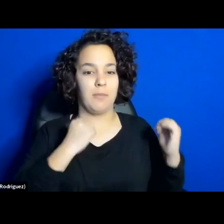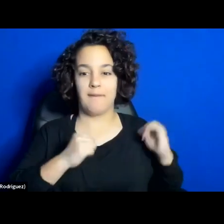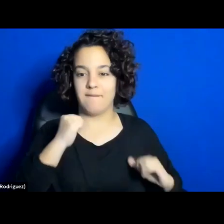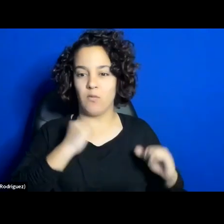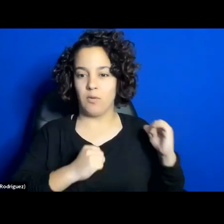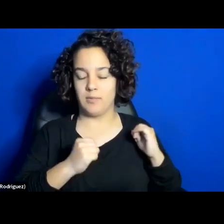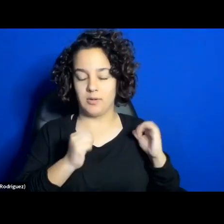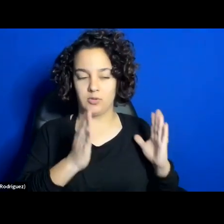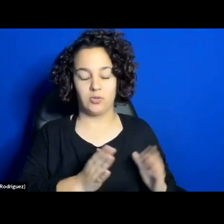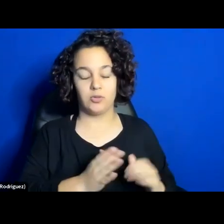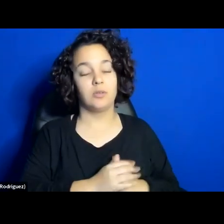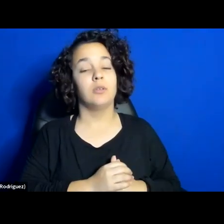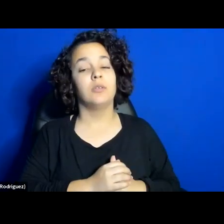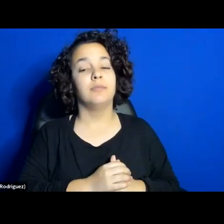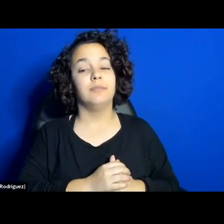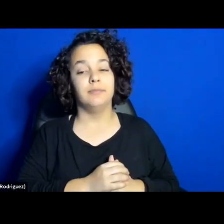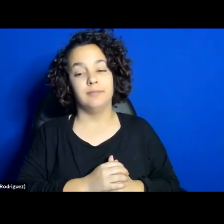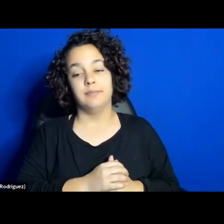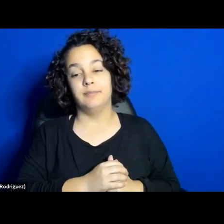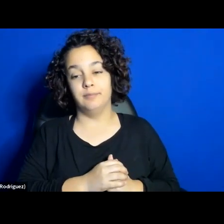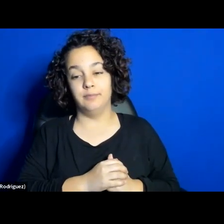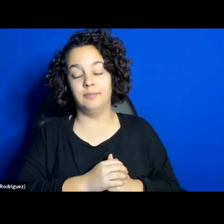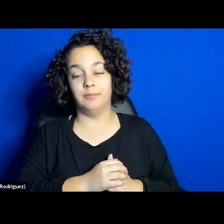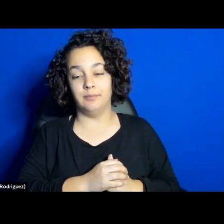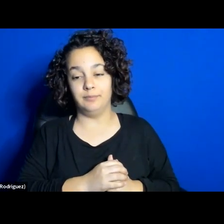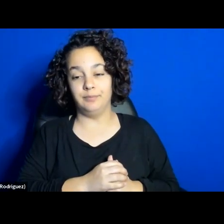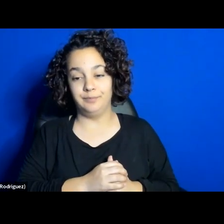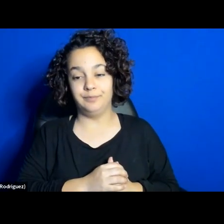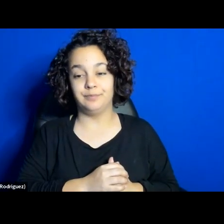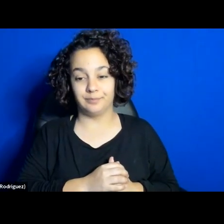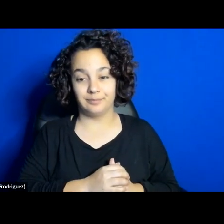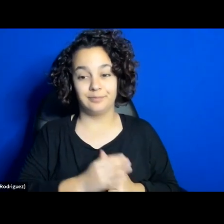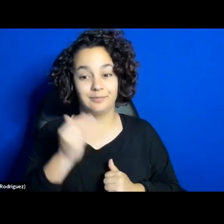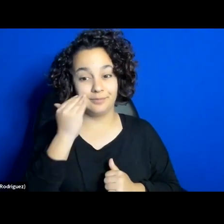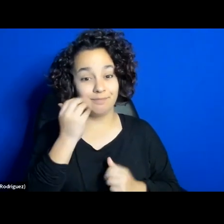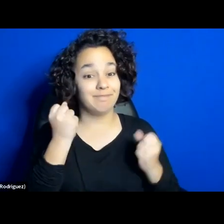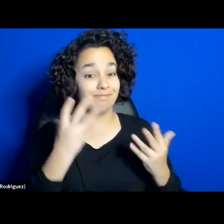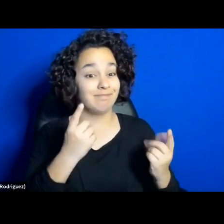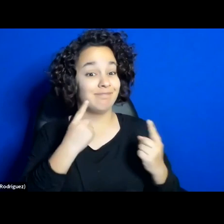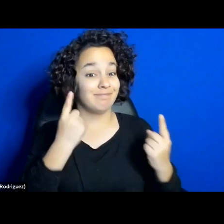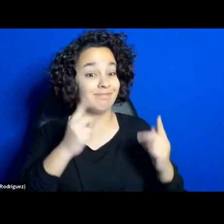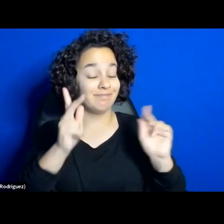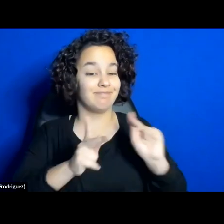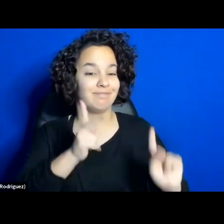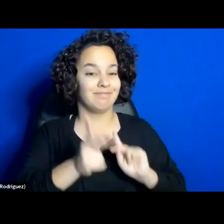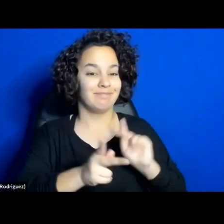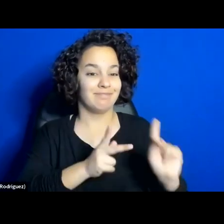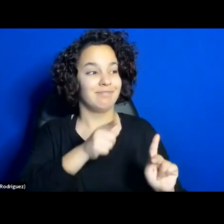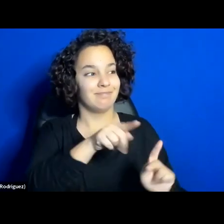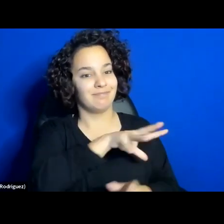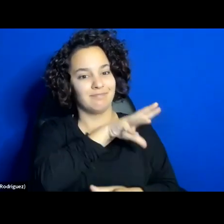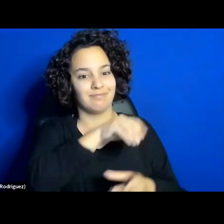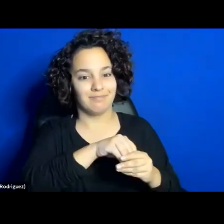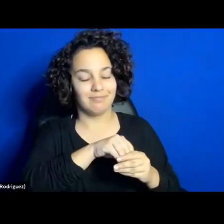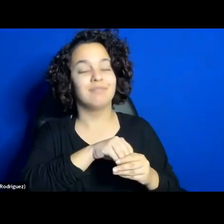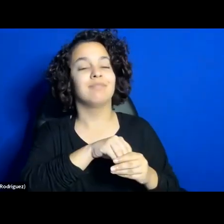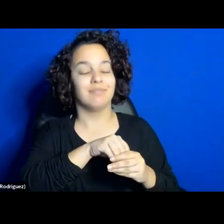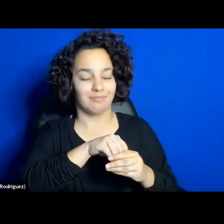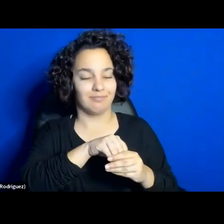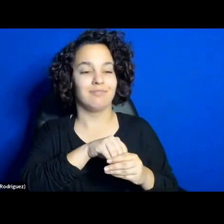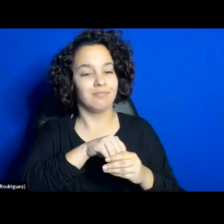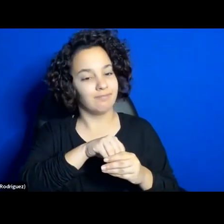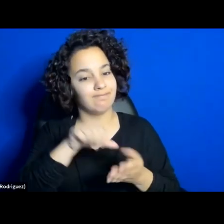many master figures in Iranian cinema find their origins in Iranian theatre.